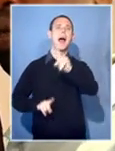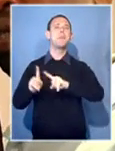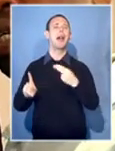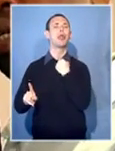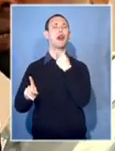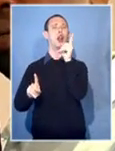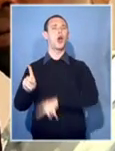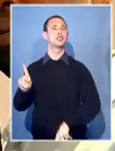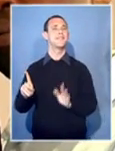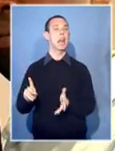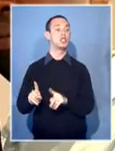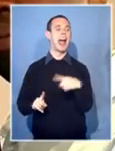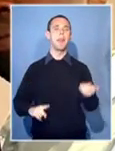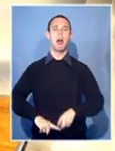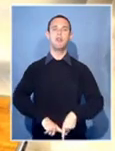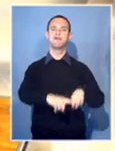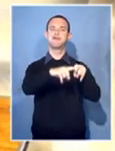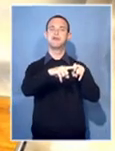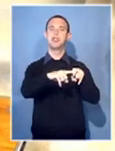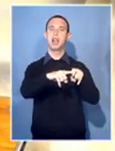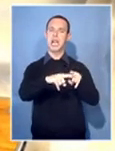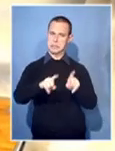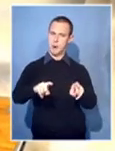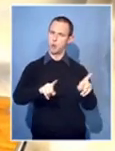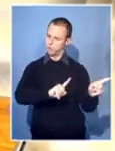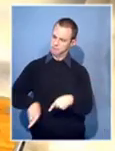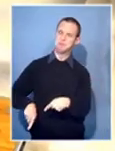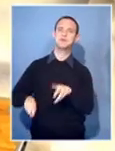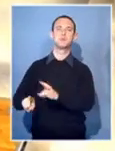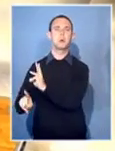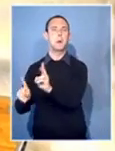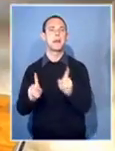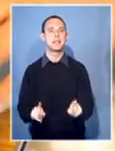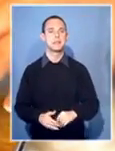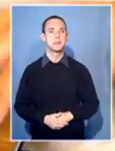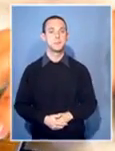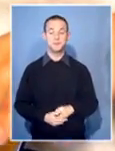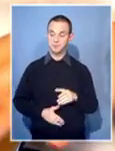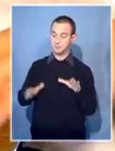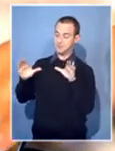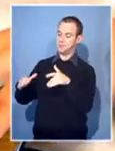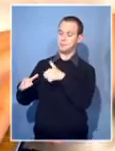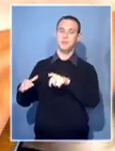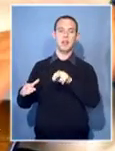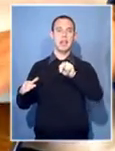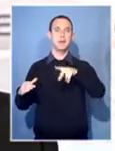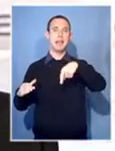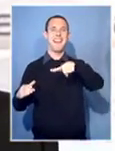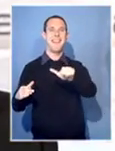others should have been prosecuted. What is at the heart of the problems of the NPA at present